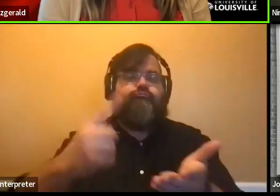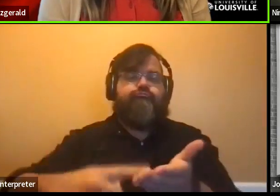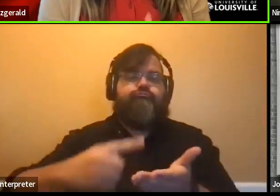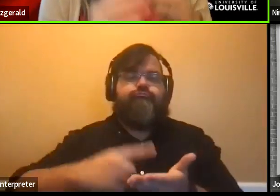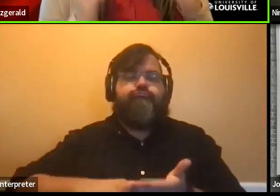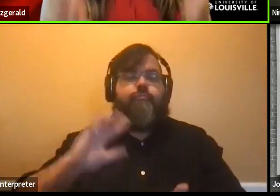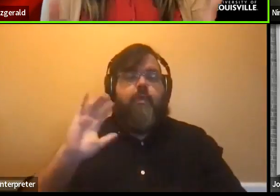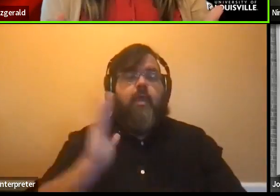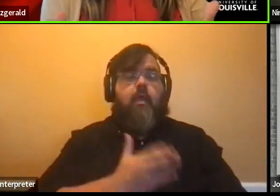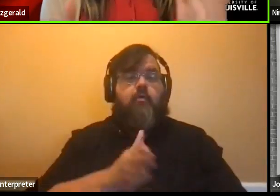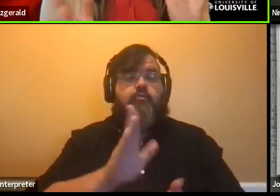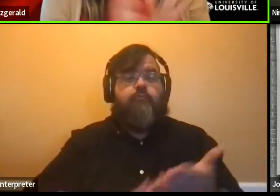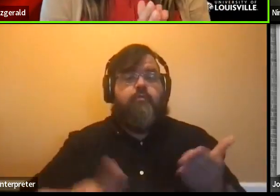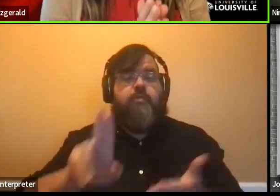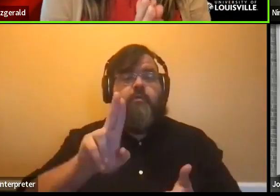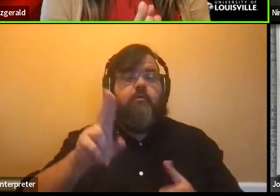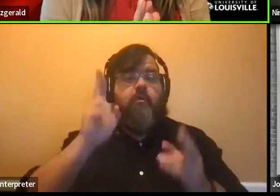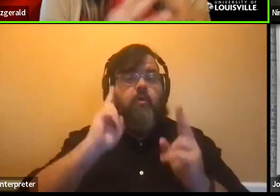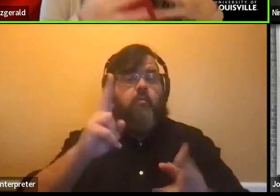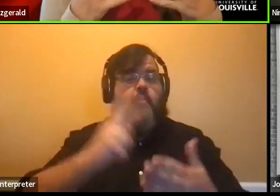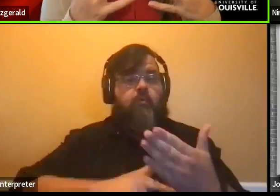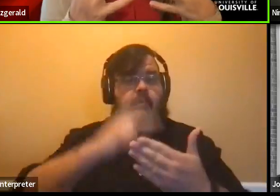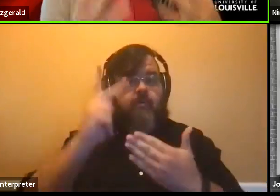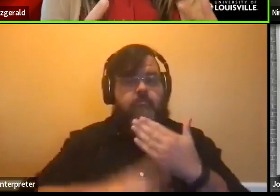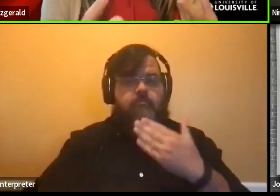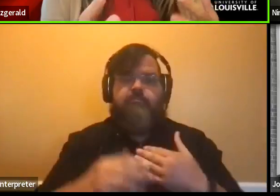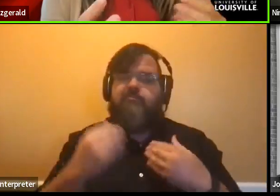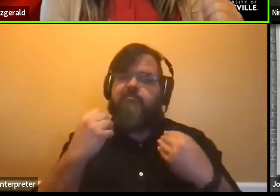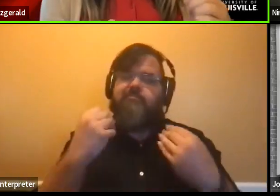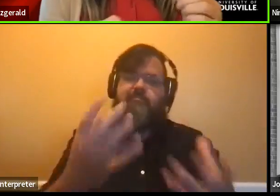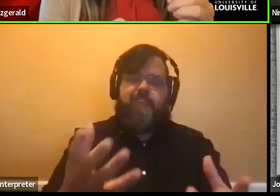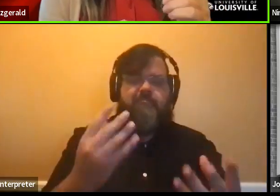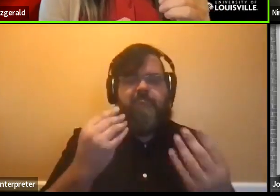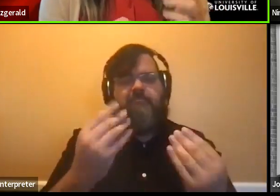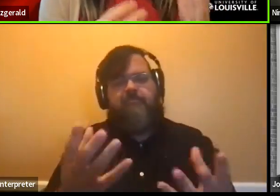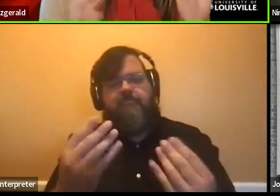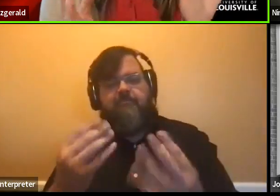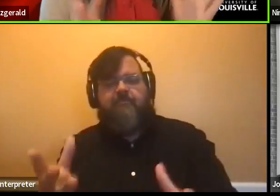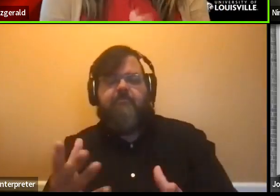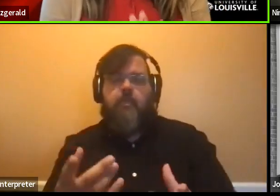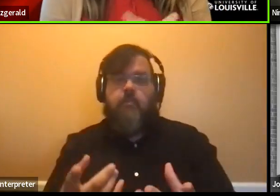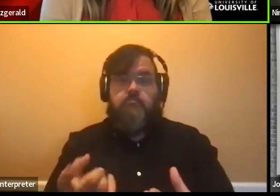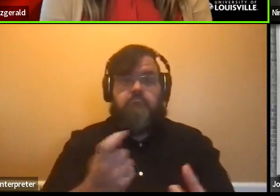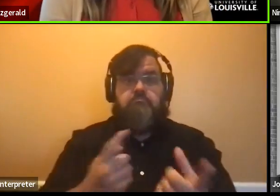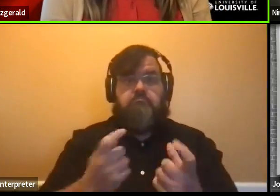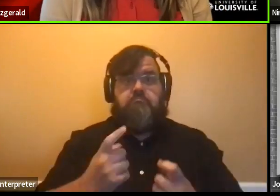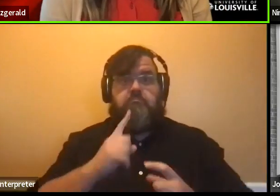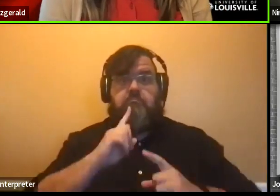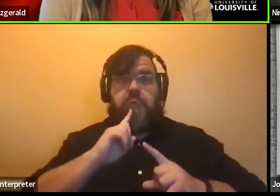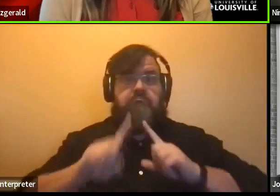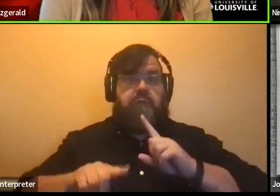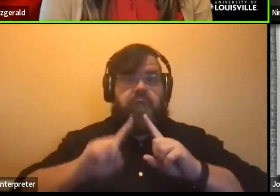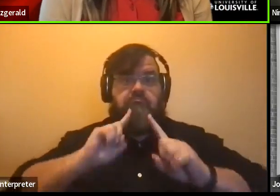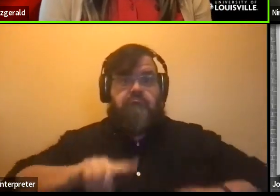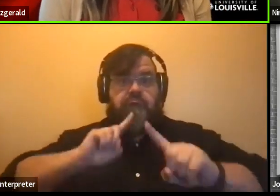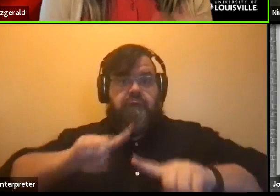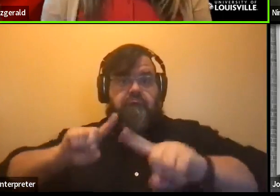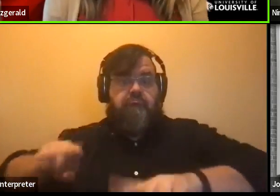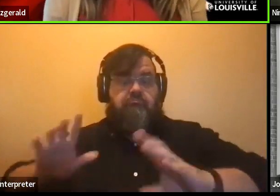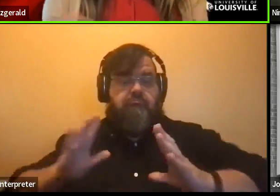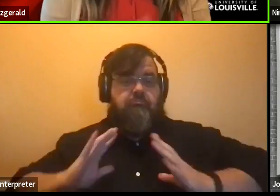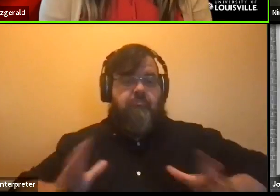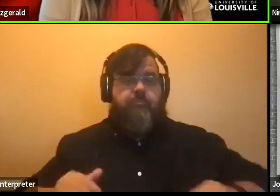Program. We're going to give you some information. We're going to answer some questions. If you do have questions anytime during this